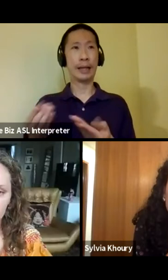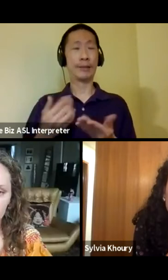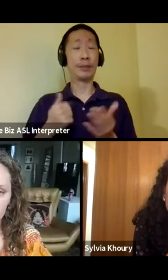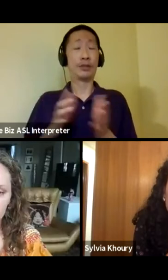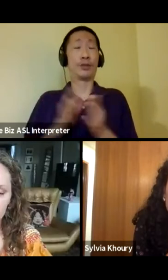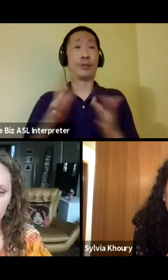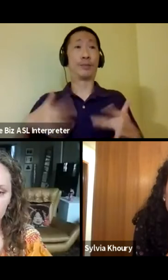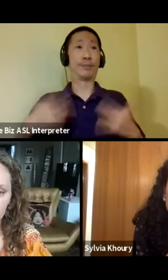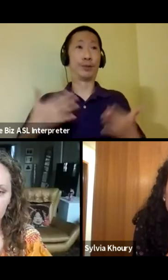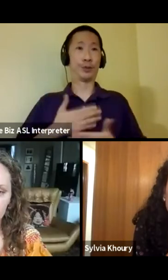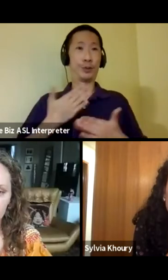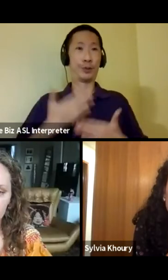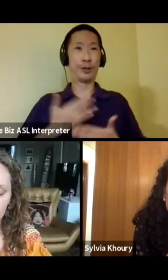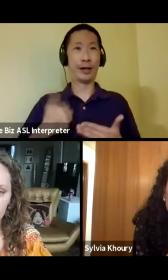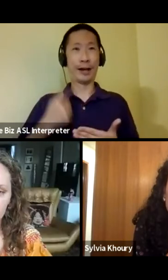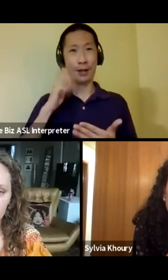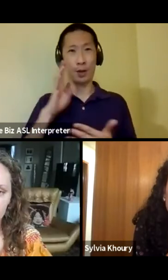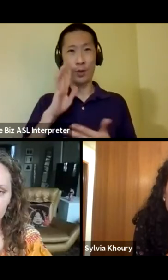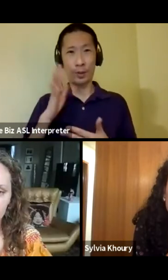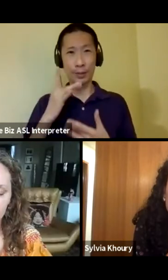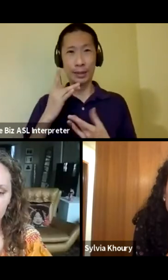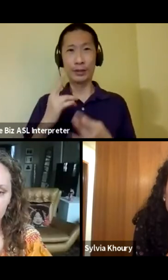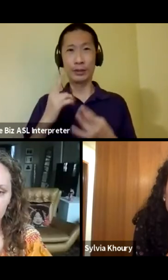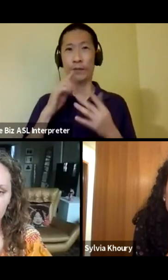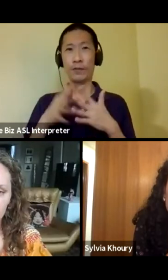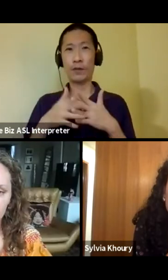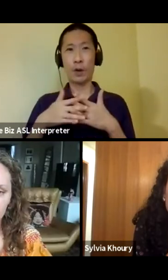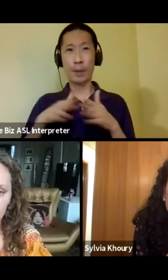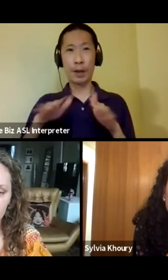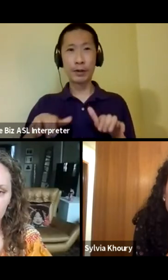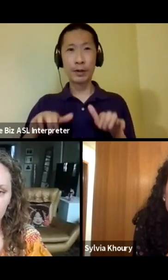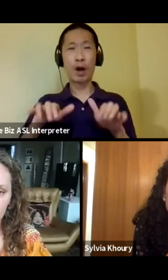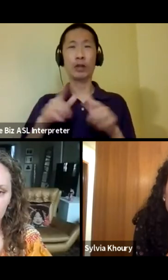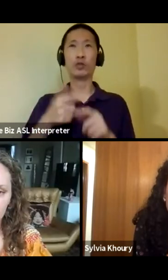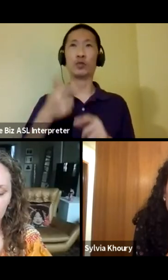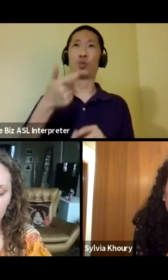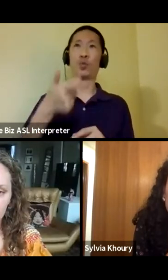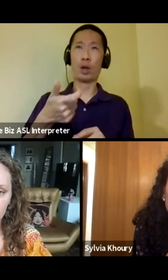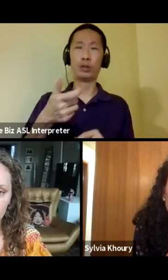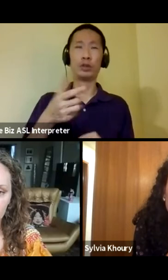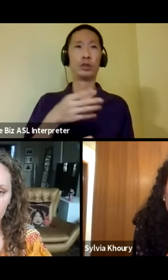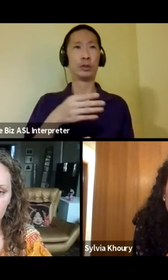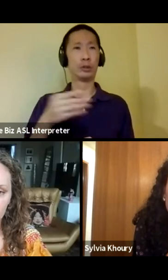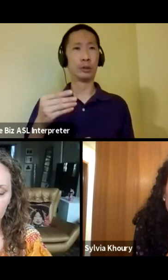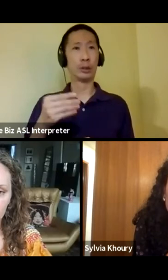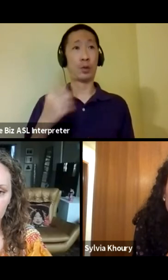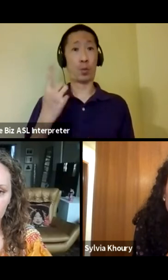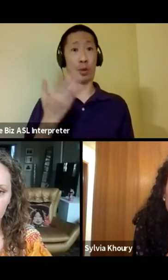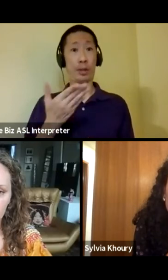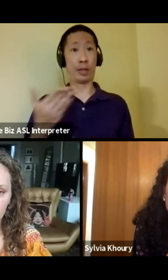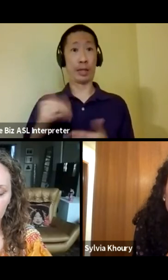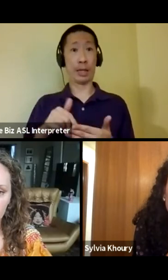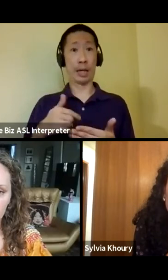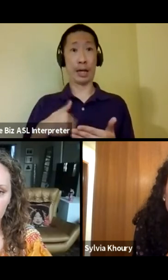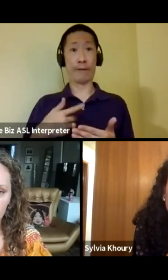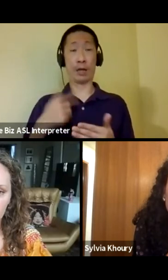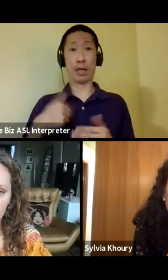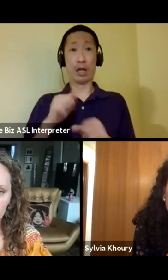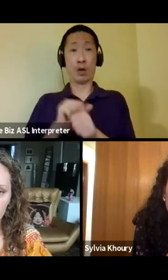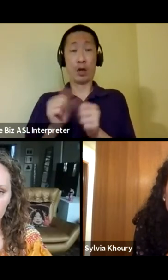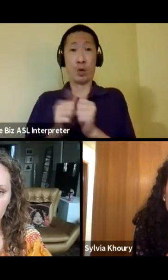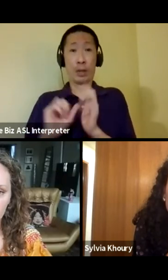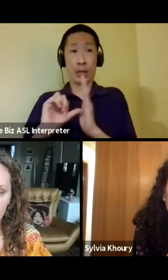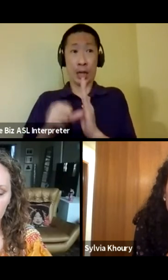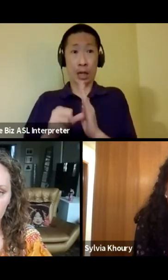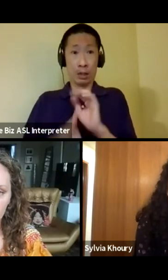that I think would be really interesting for an American audience to see. And one of the things that I feel like I'm working on highlighting